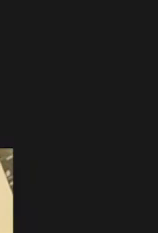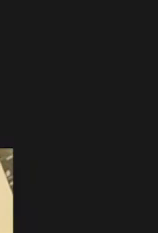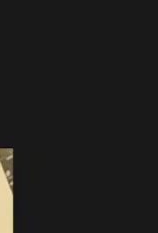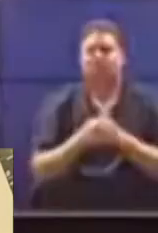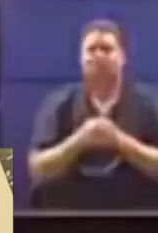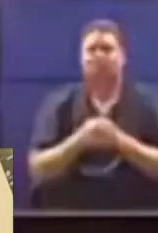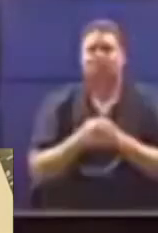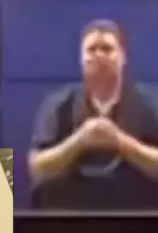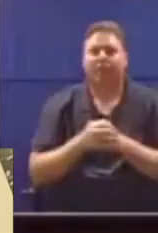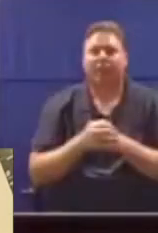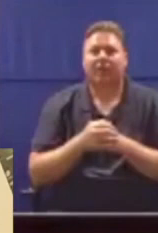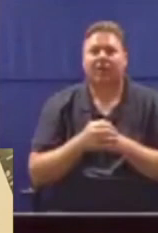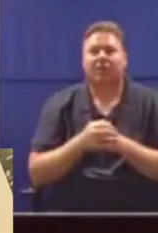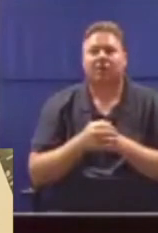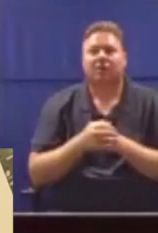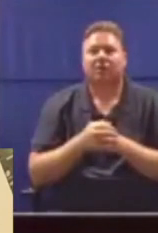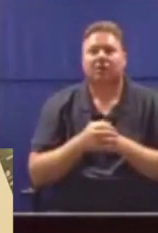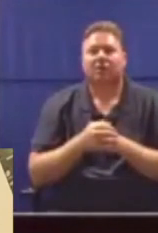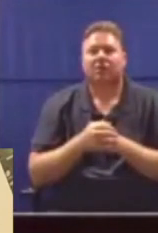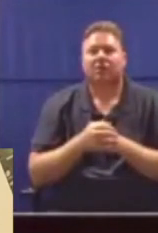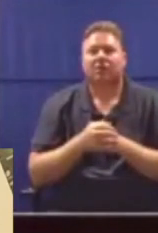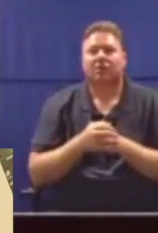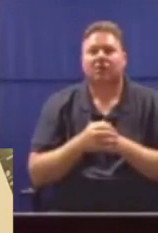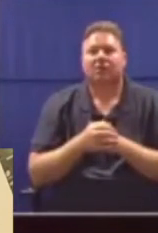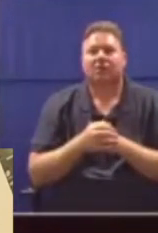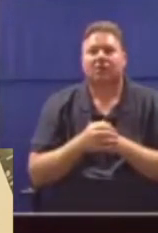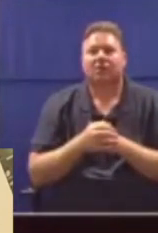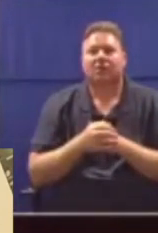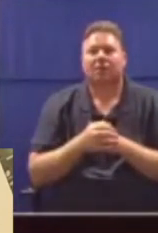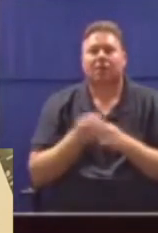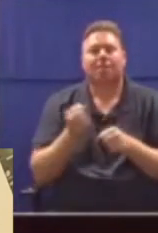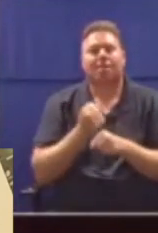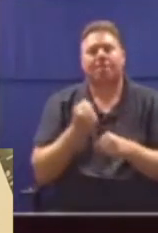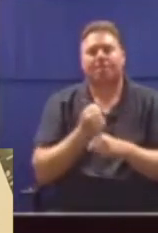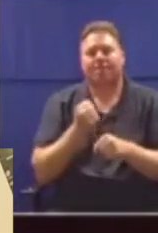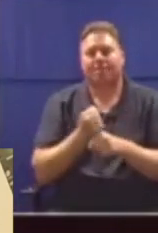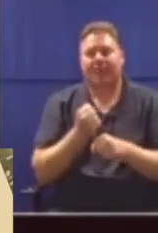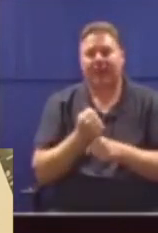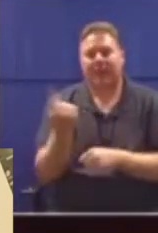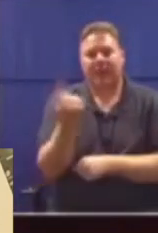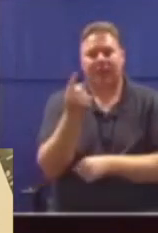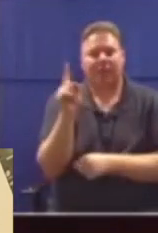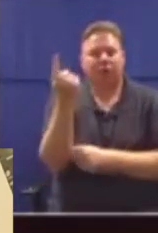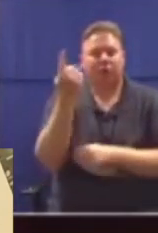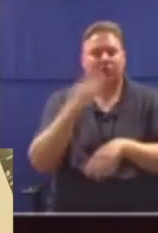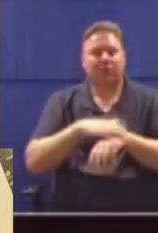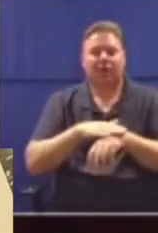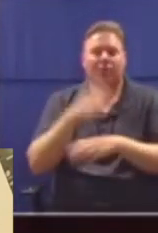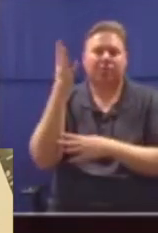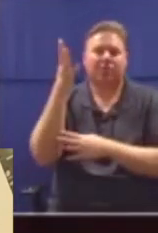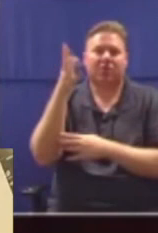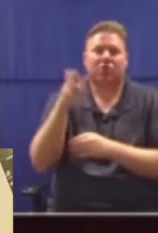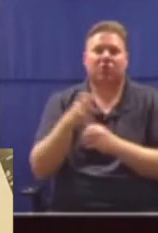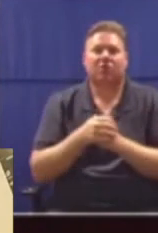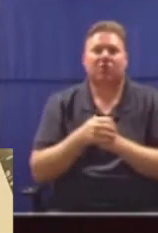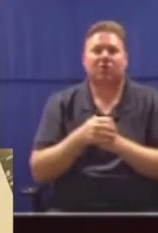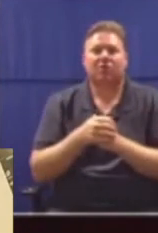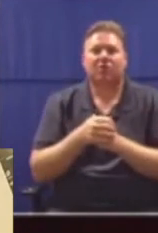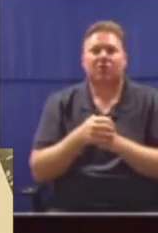The same as, even if you are making a maiden speech, you must